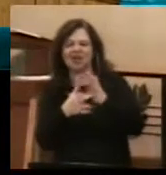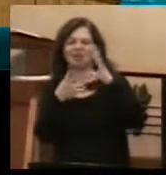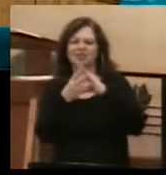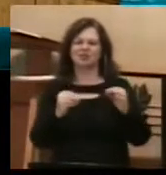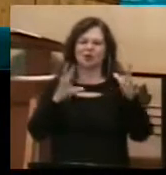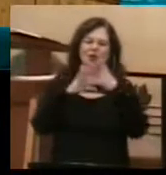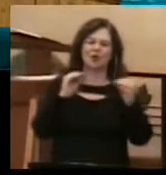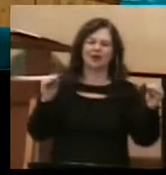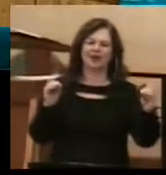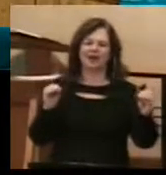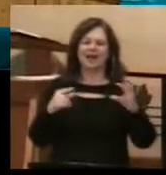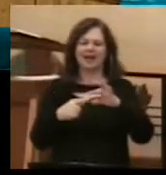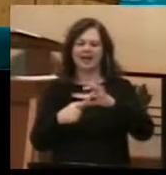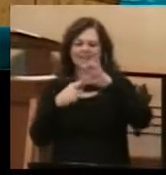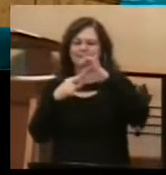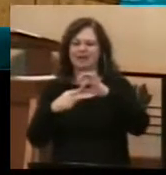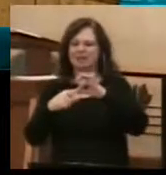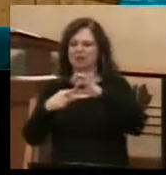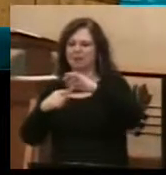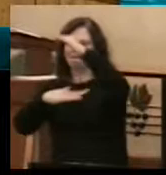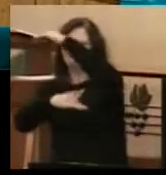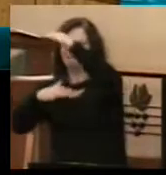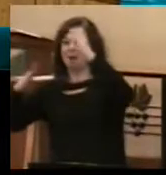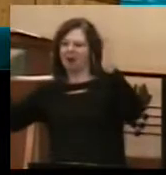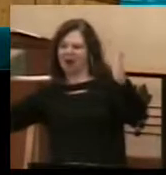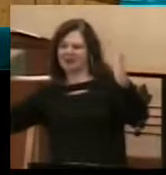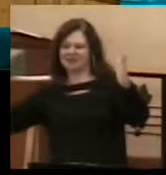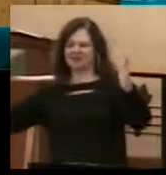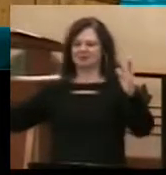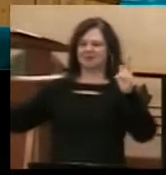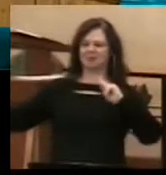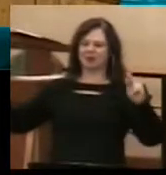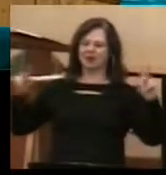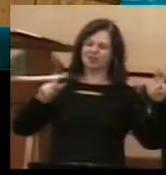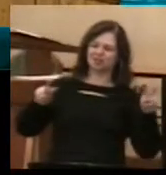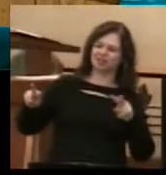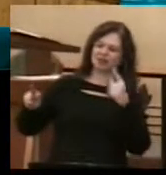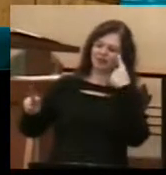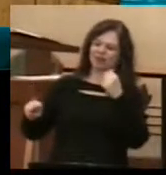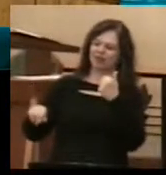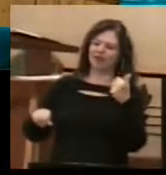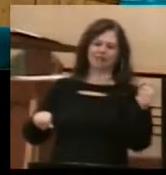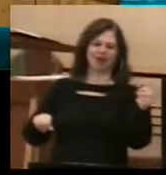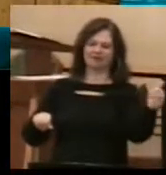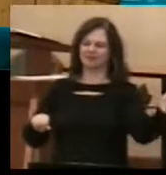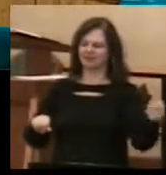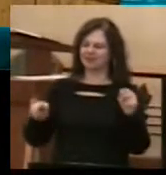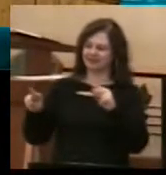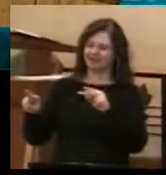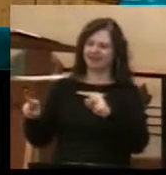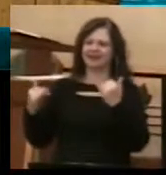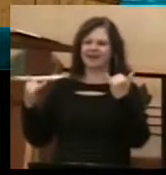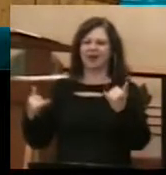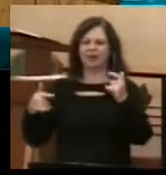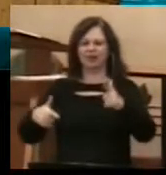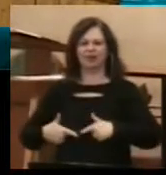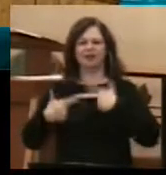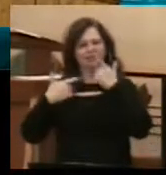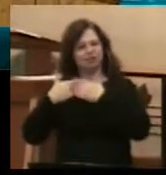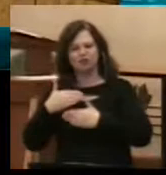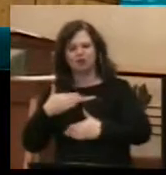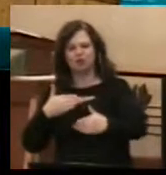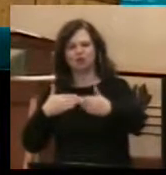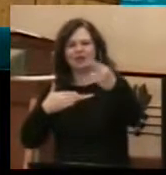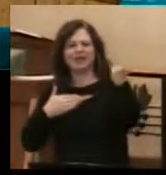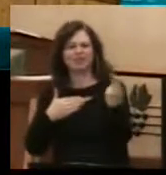display case for it so that people can come and see it for themselves. And now it lives on in history, the great